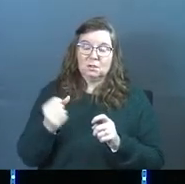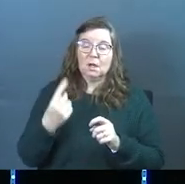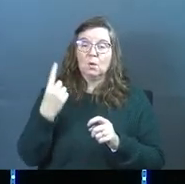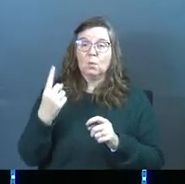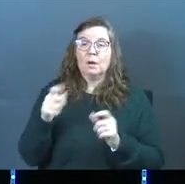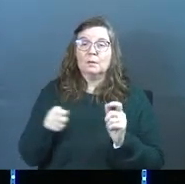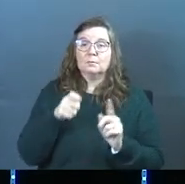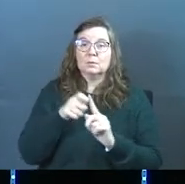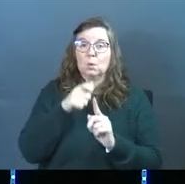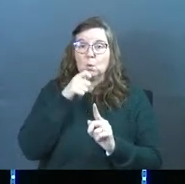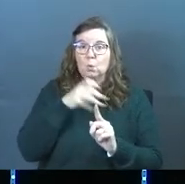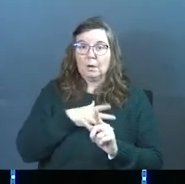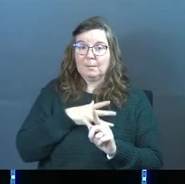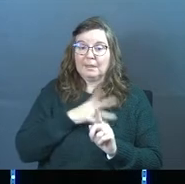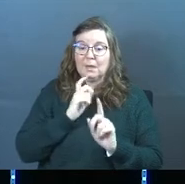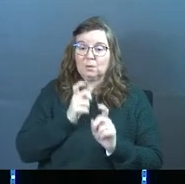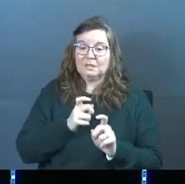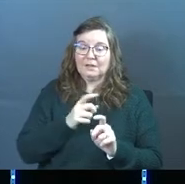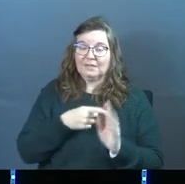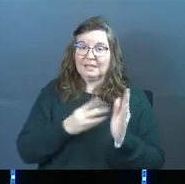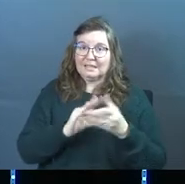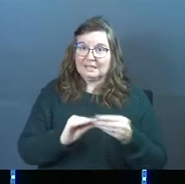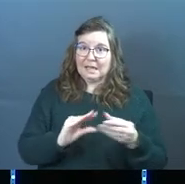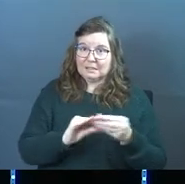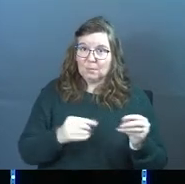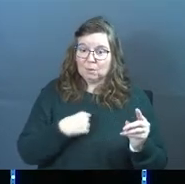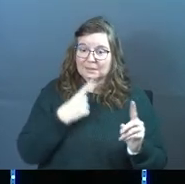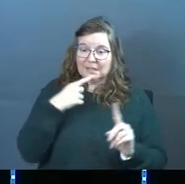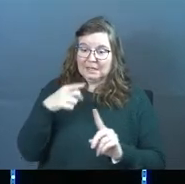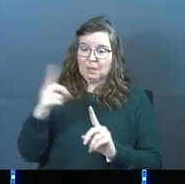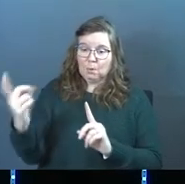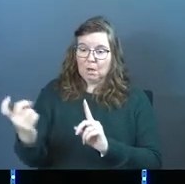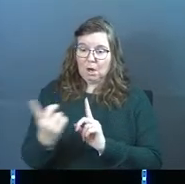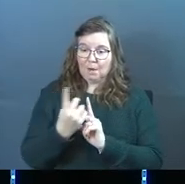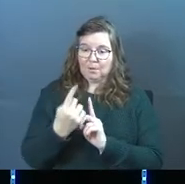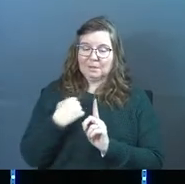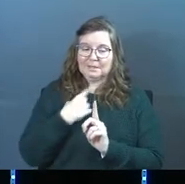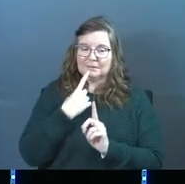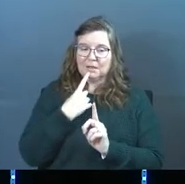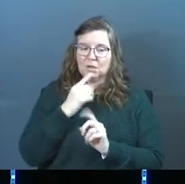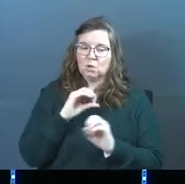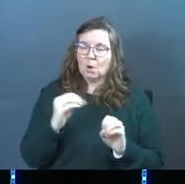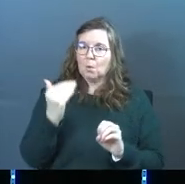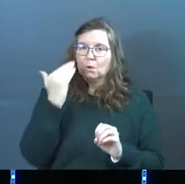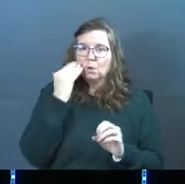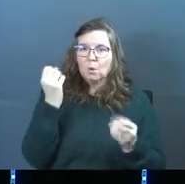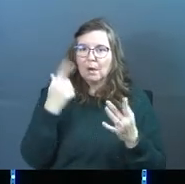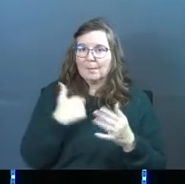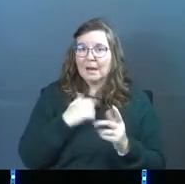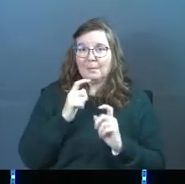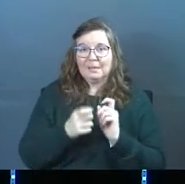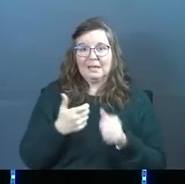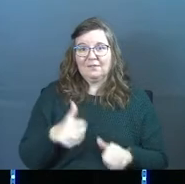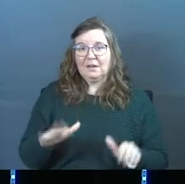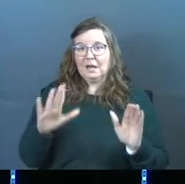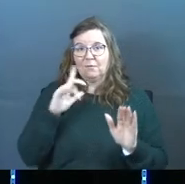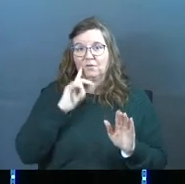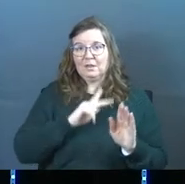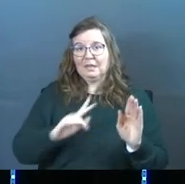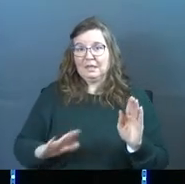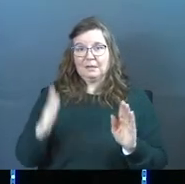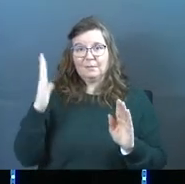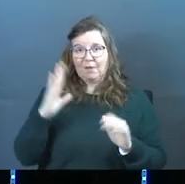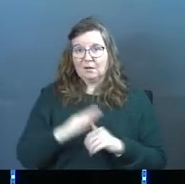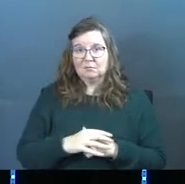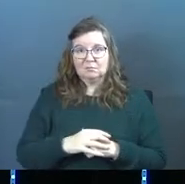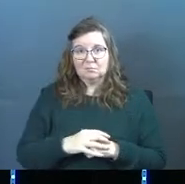particular woman that was giving testimony said that he would come to her and say, nobody knows how much I'm giving up for the kingdom